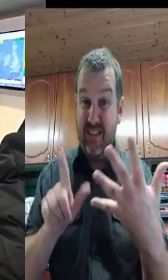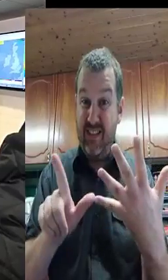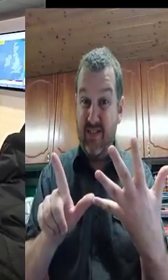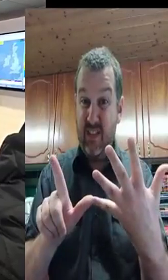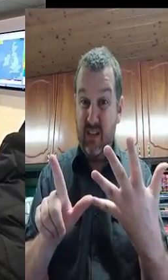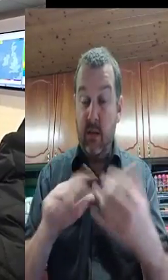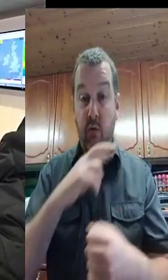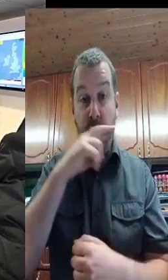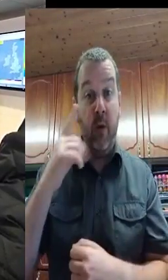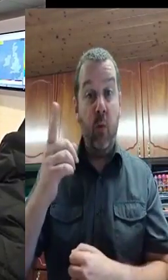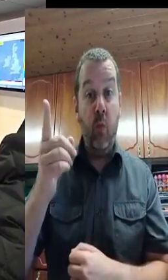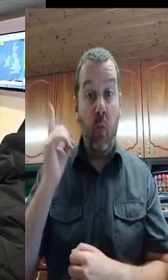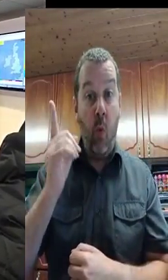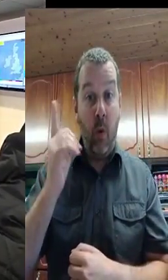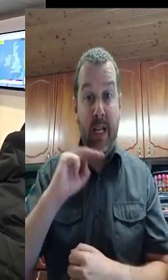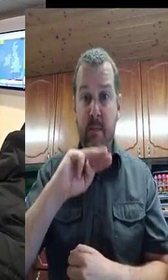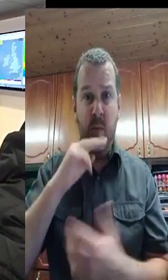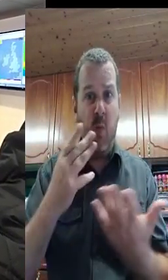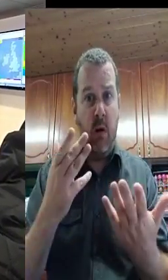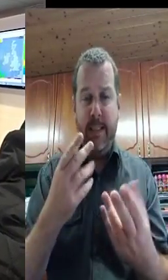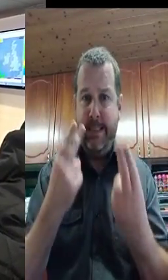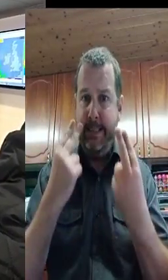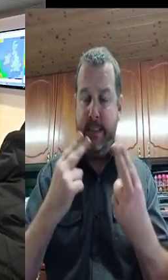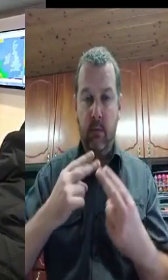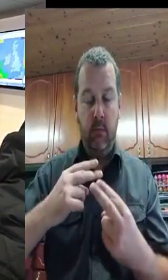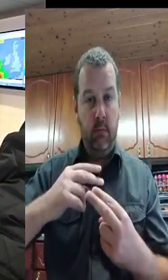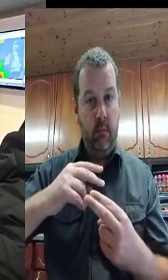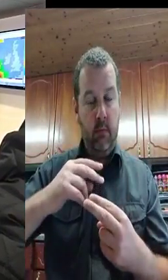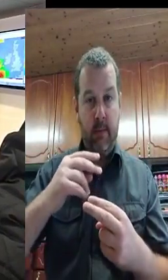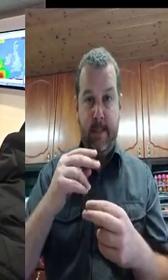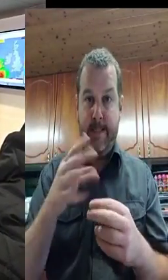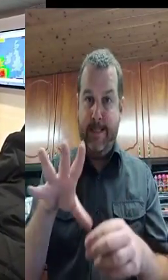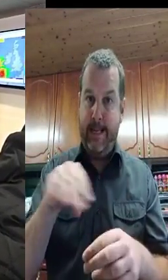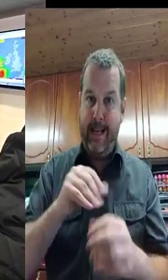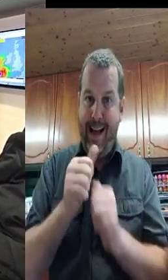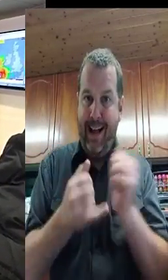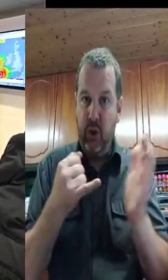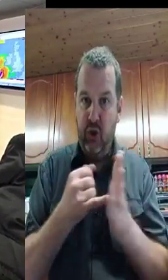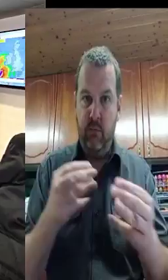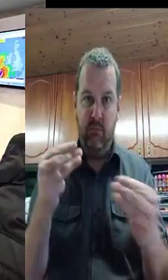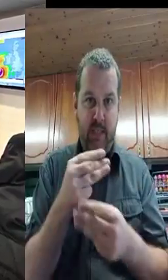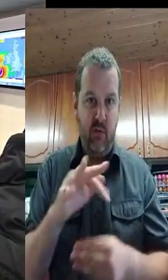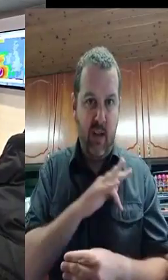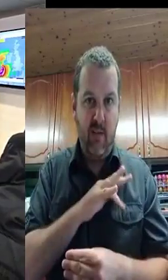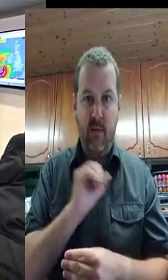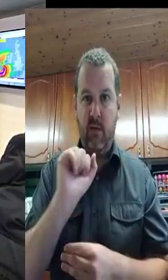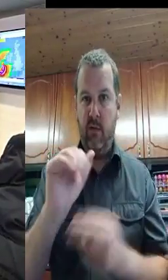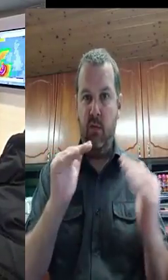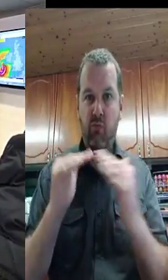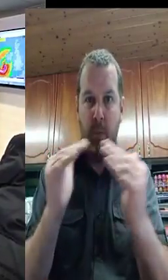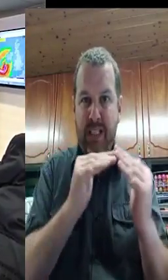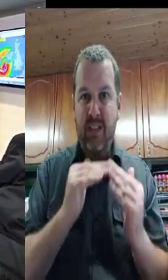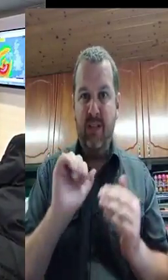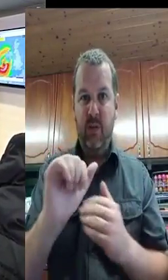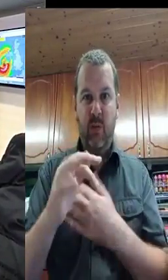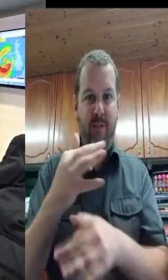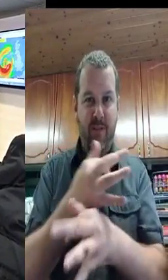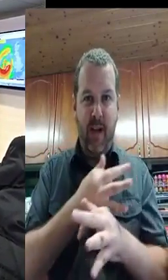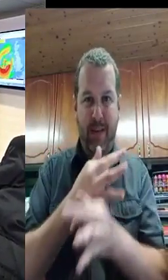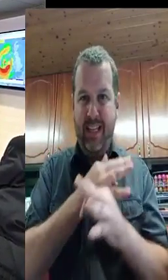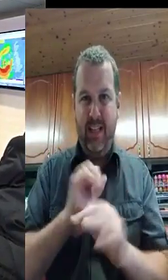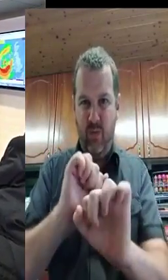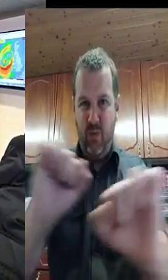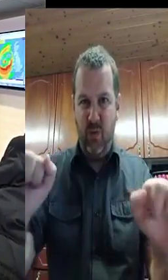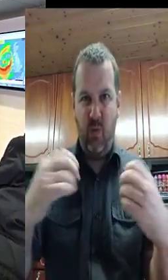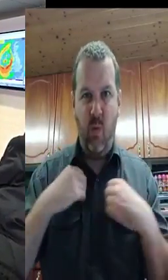Because of the duty of care owed to children and to avoid the risks from travelling, we are strongly advising all schools